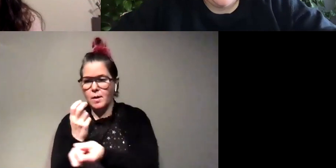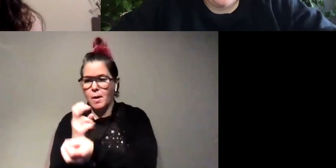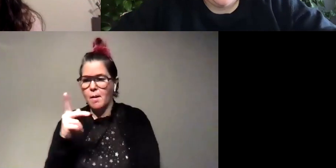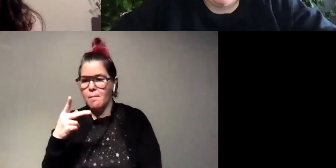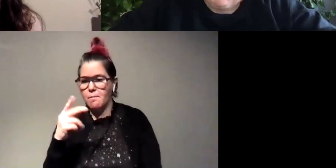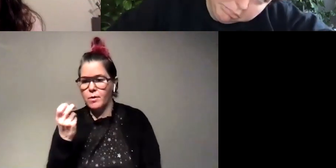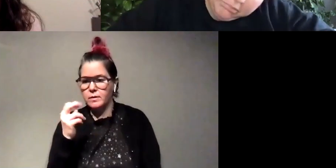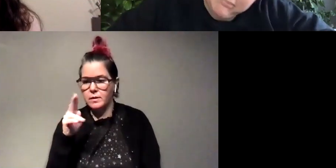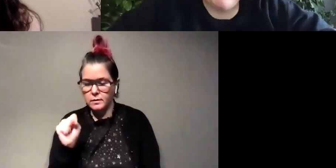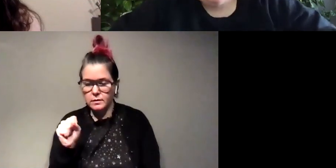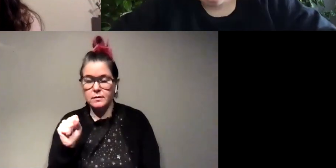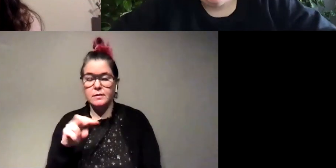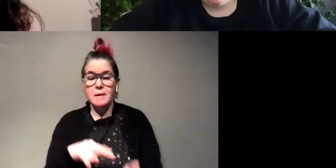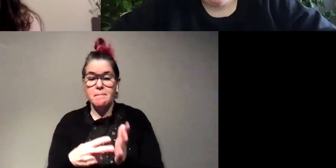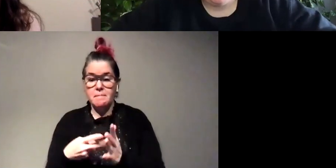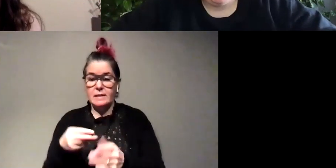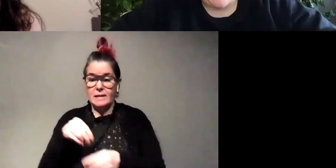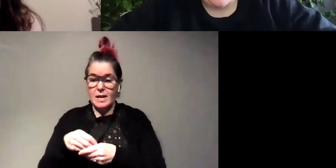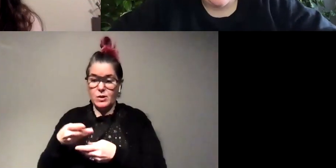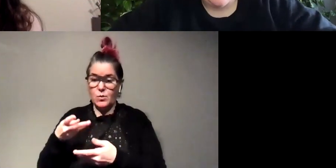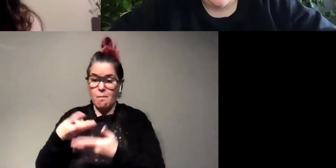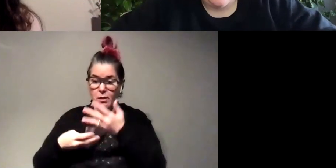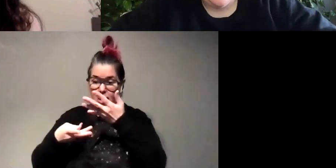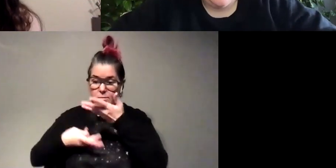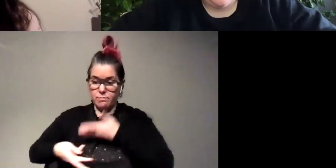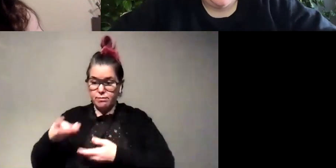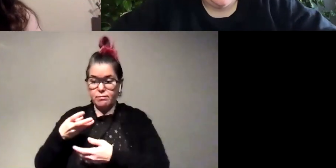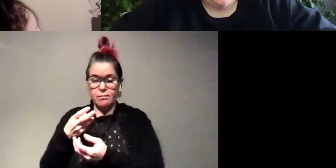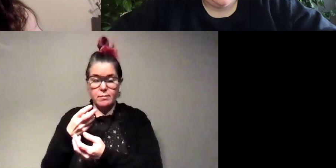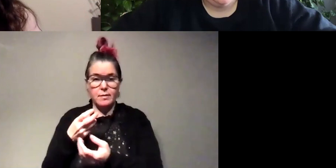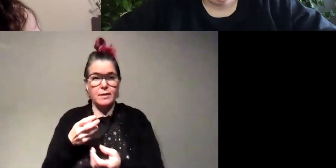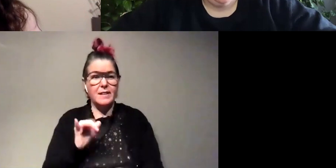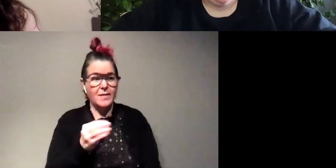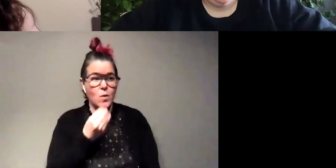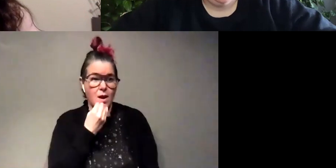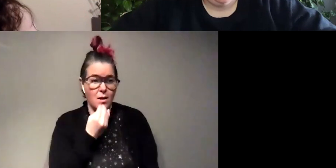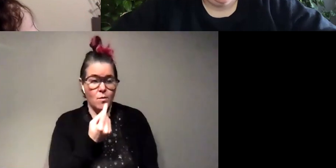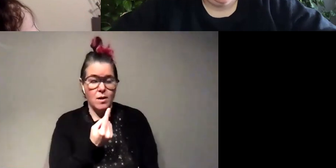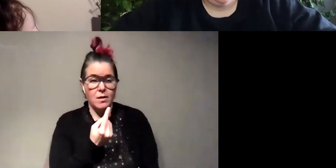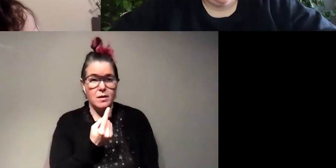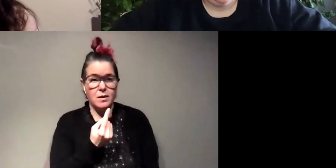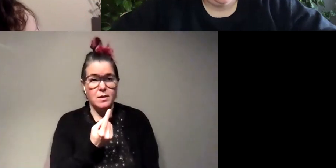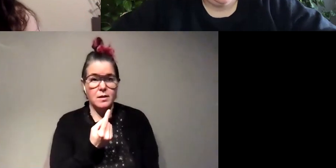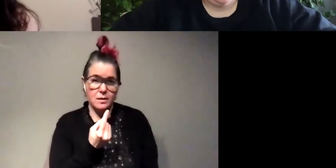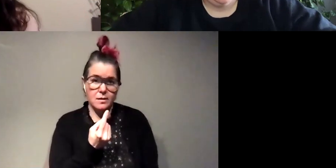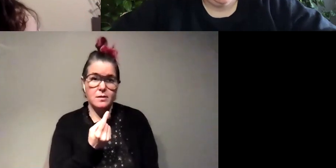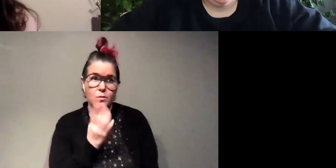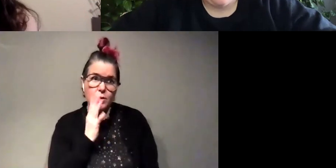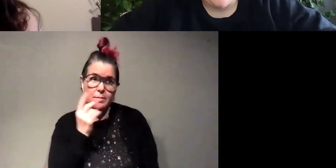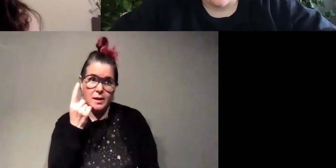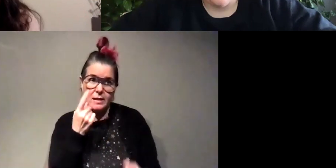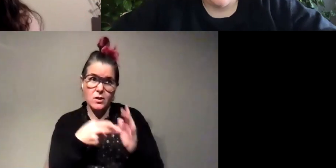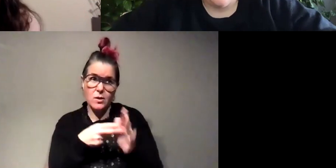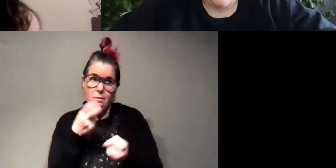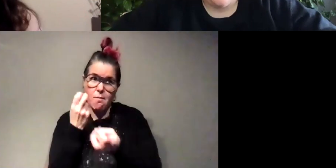get it into your bloodstream or something i mean if you ate one that would be poisonous right you're ingesting